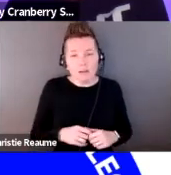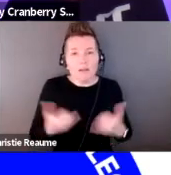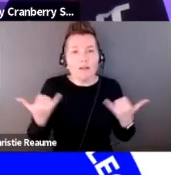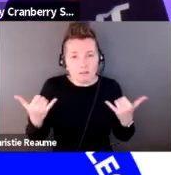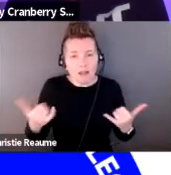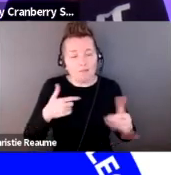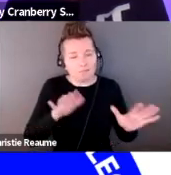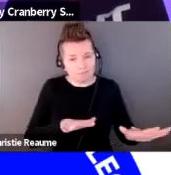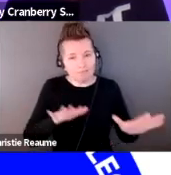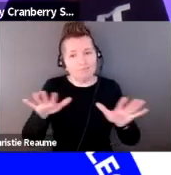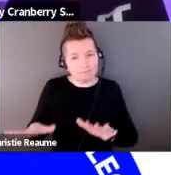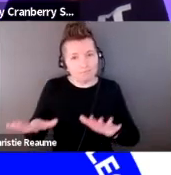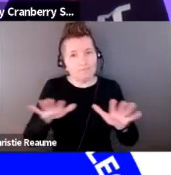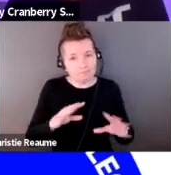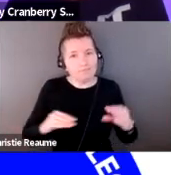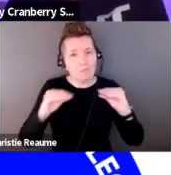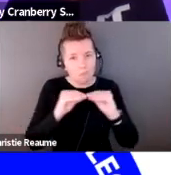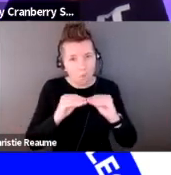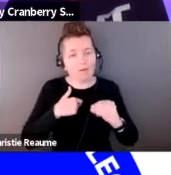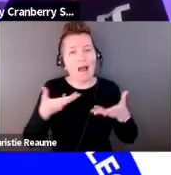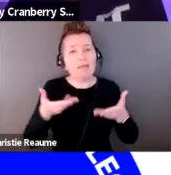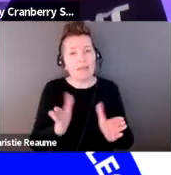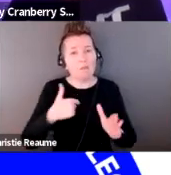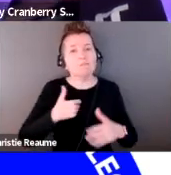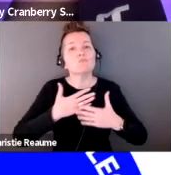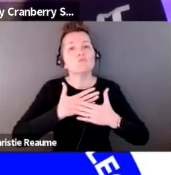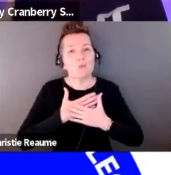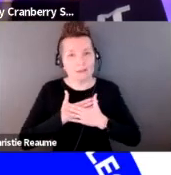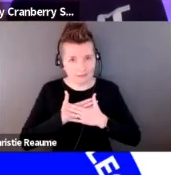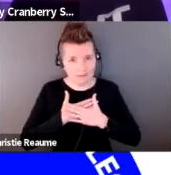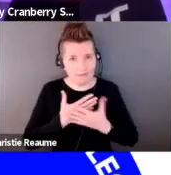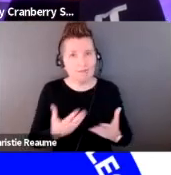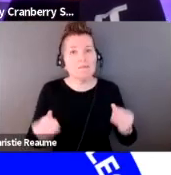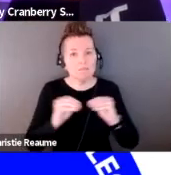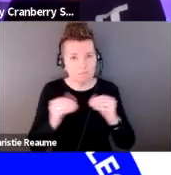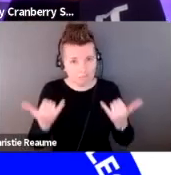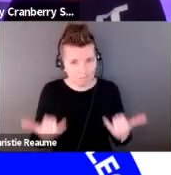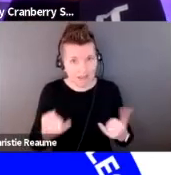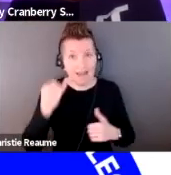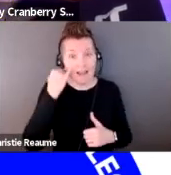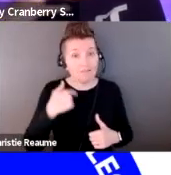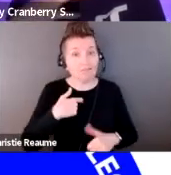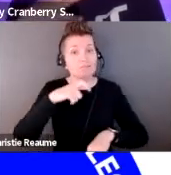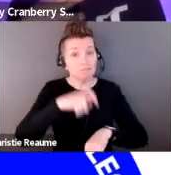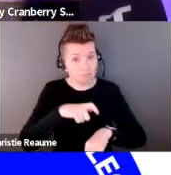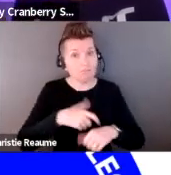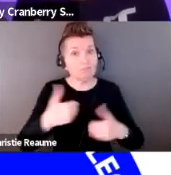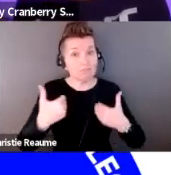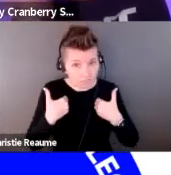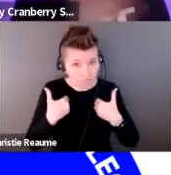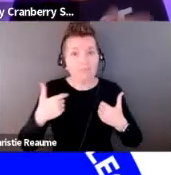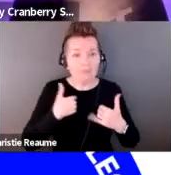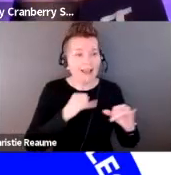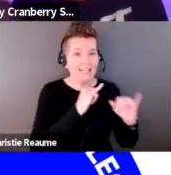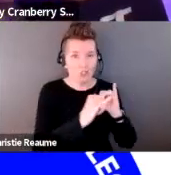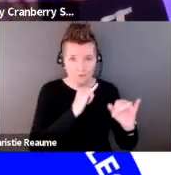And I allow myself to rest that when I do have the ability to interview more artists, they're well done